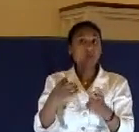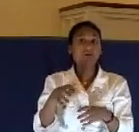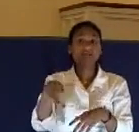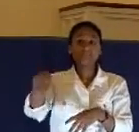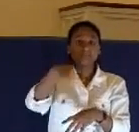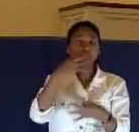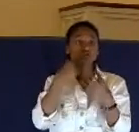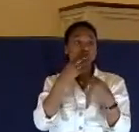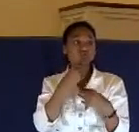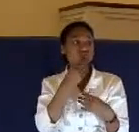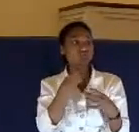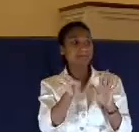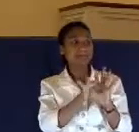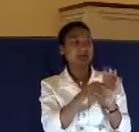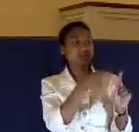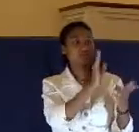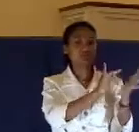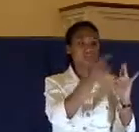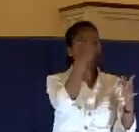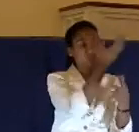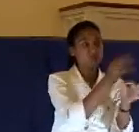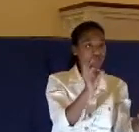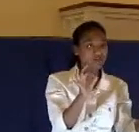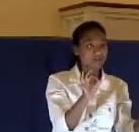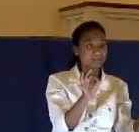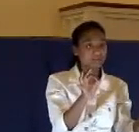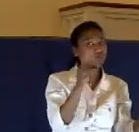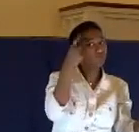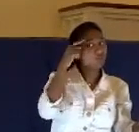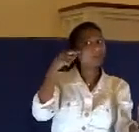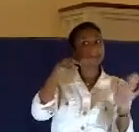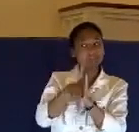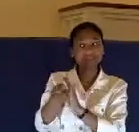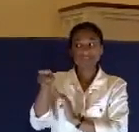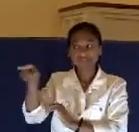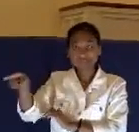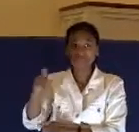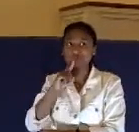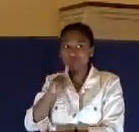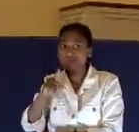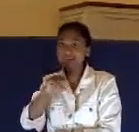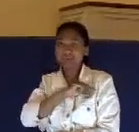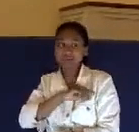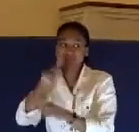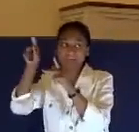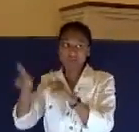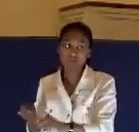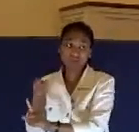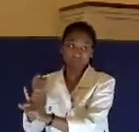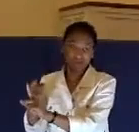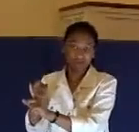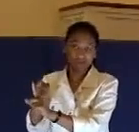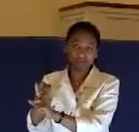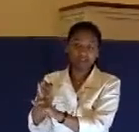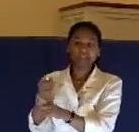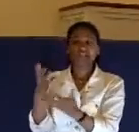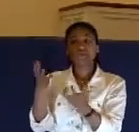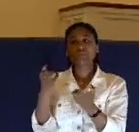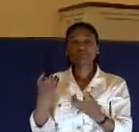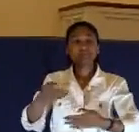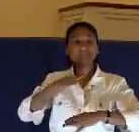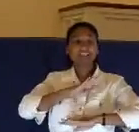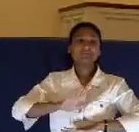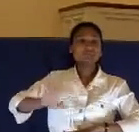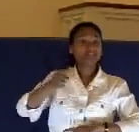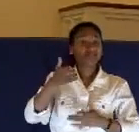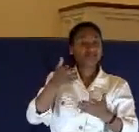That way he could punish someone who was worthy of punishment, satisfy the bloodlust, suppose it, of these